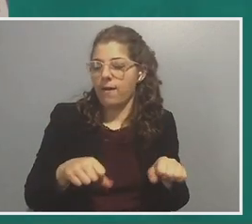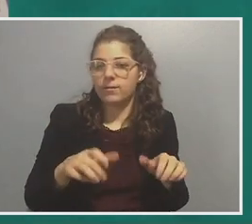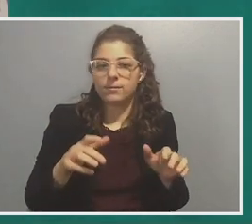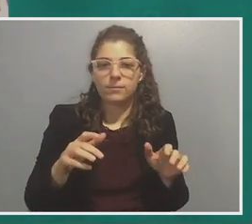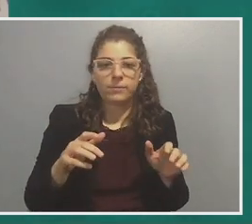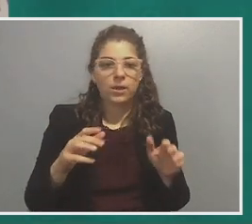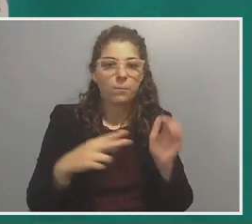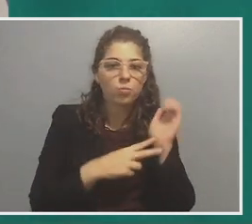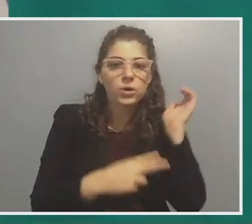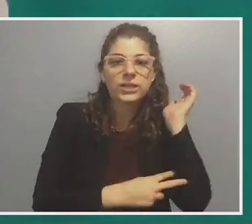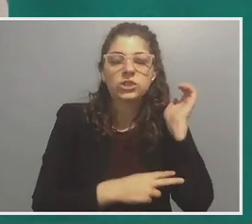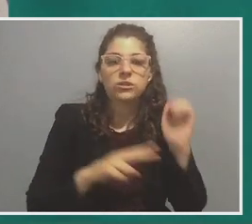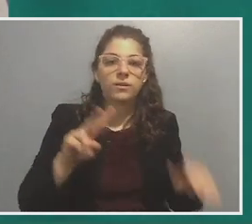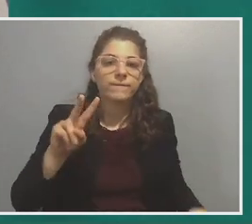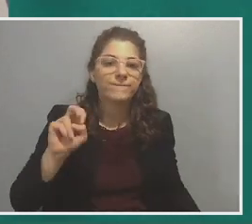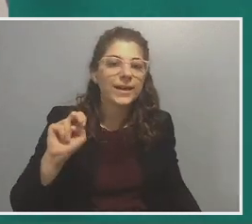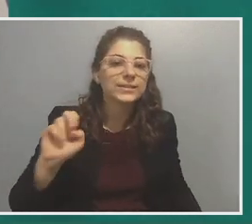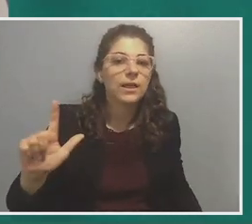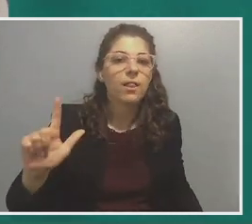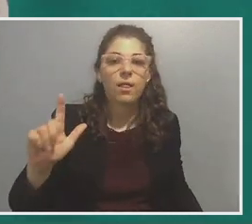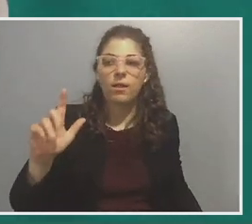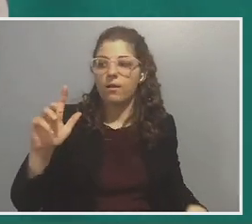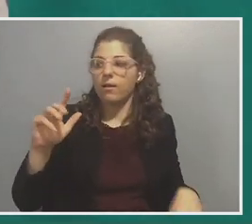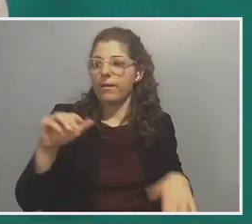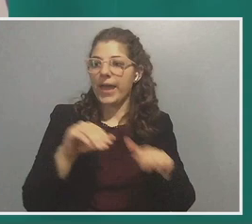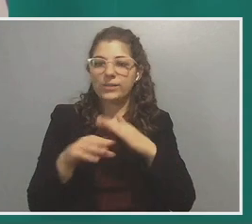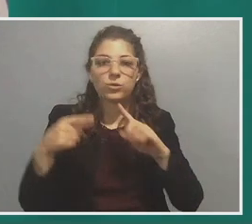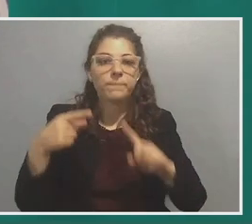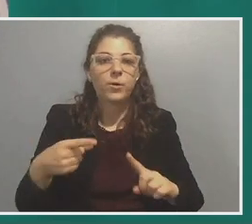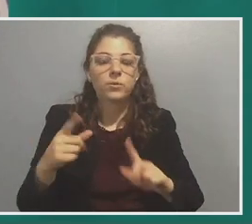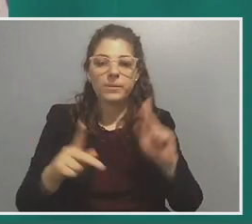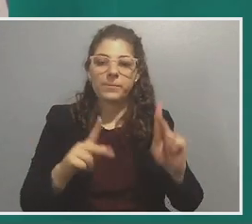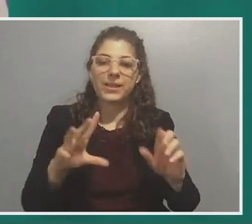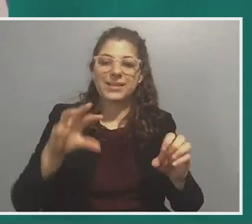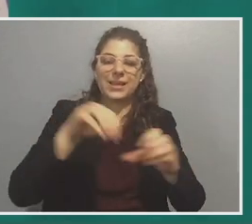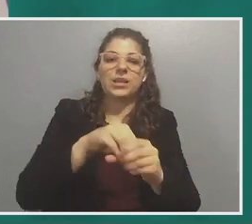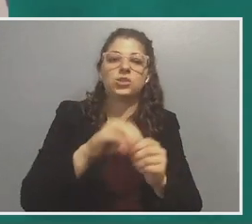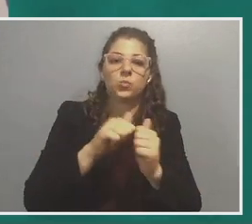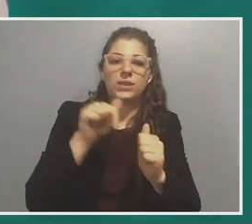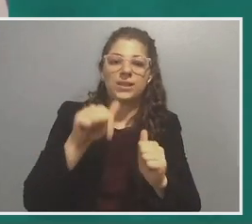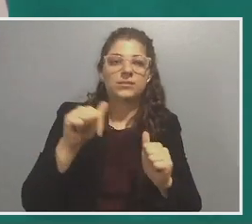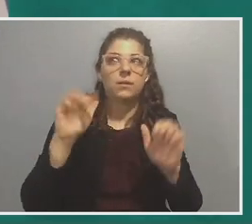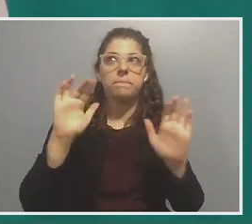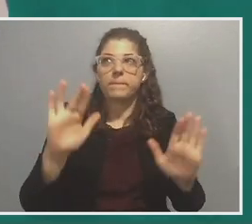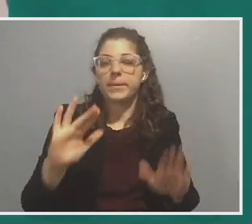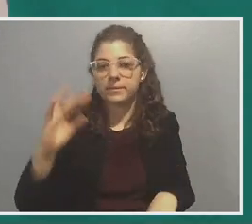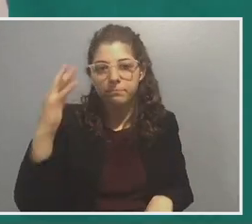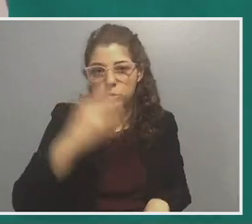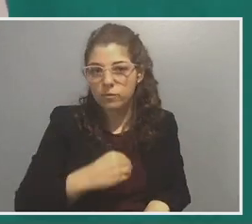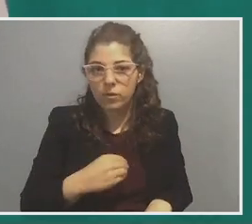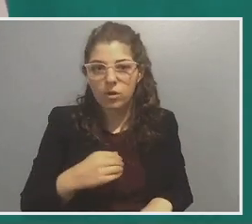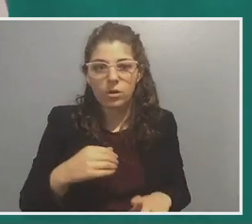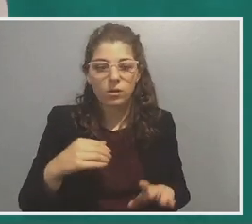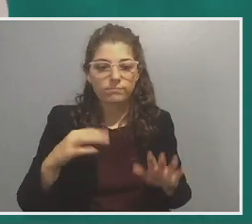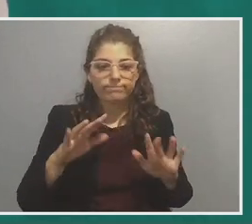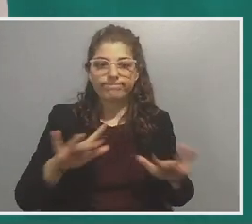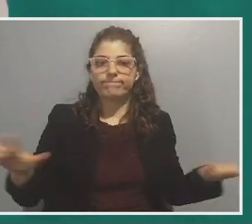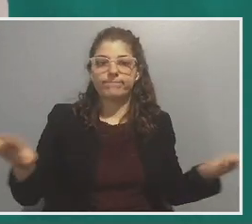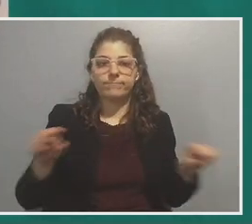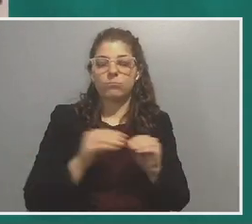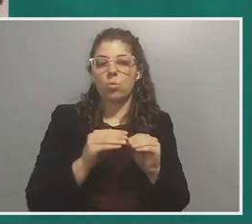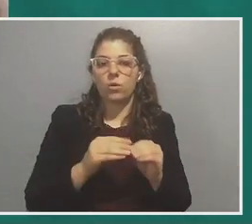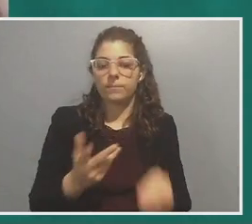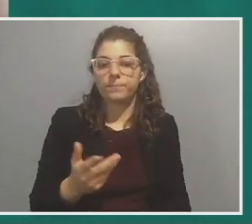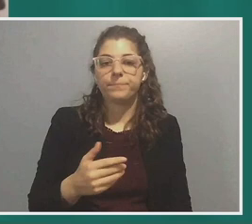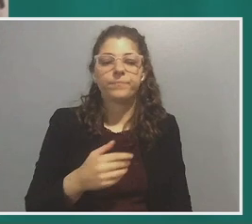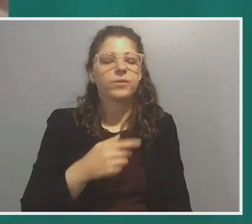or vessel and entry point into the folks engaging with this amazing, beautiful body of scholarship more, more thoroughly. So